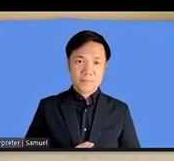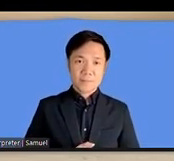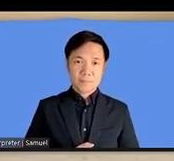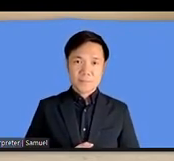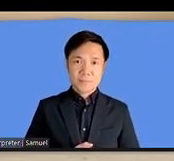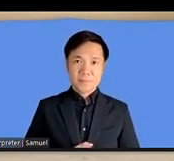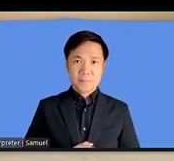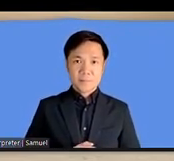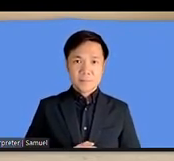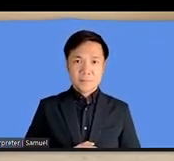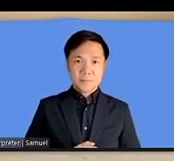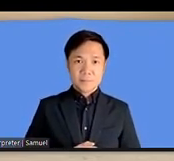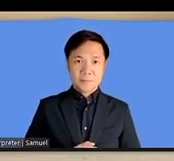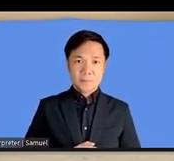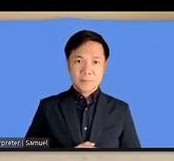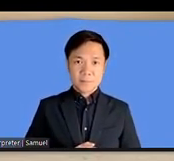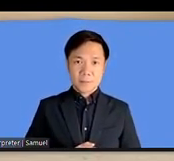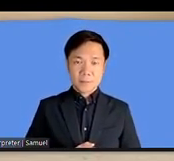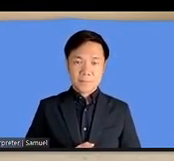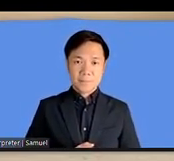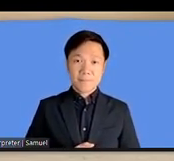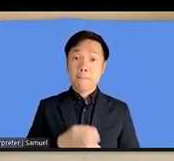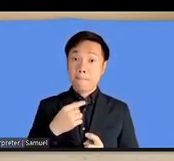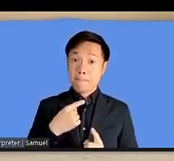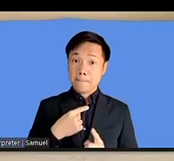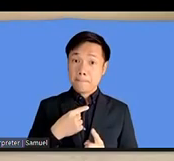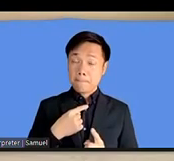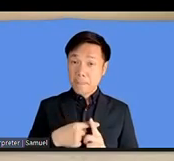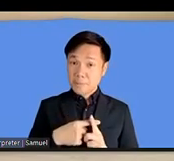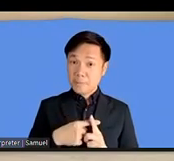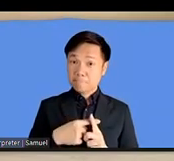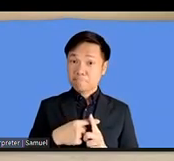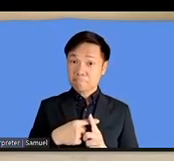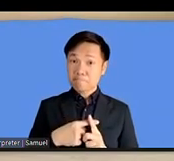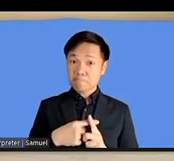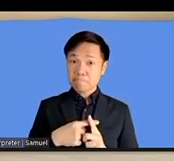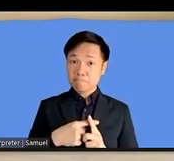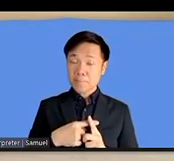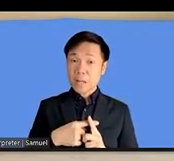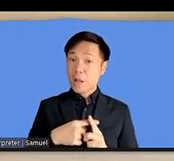uh well yeah well established